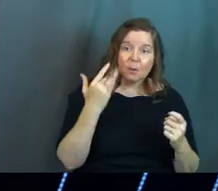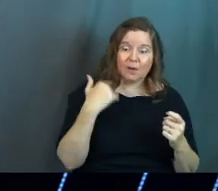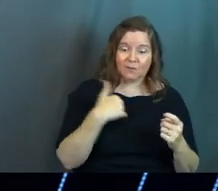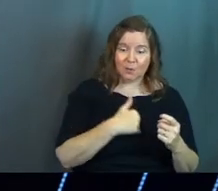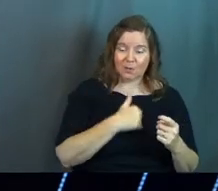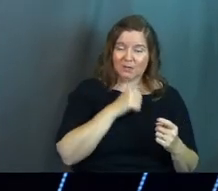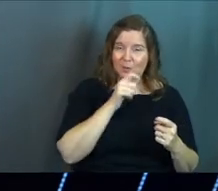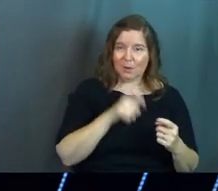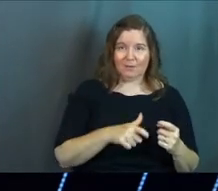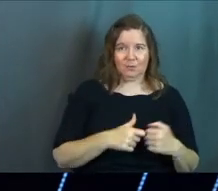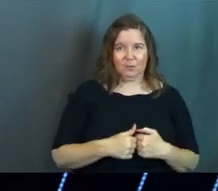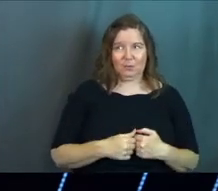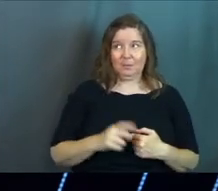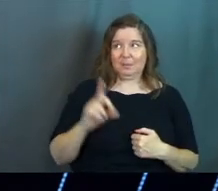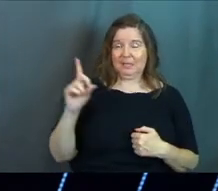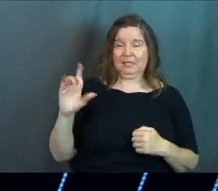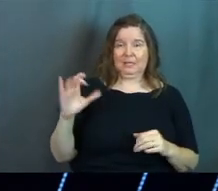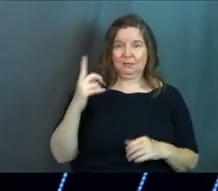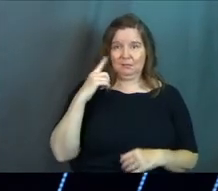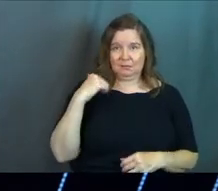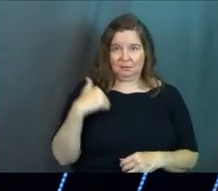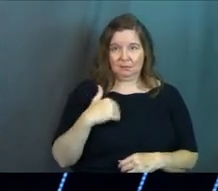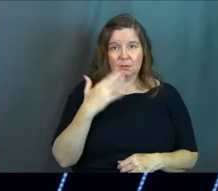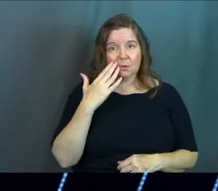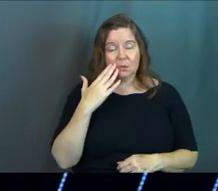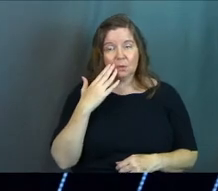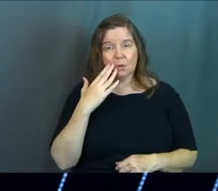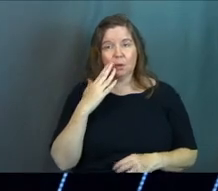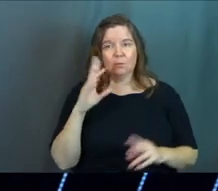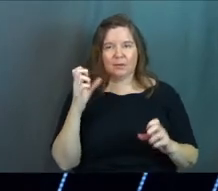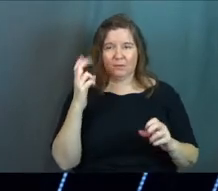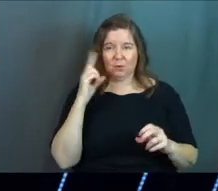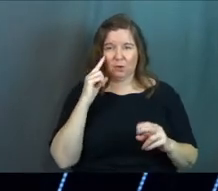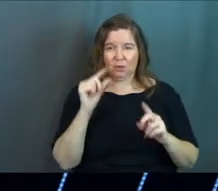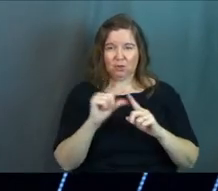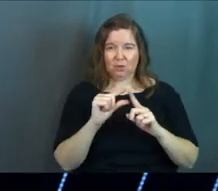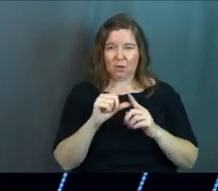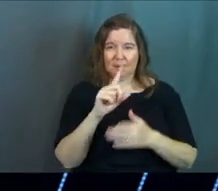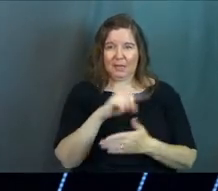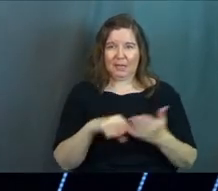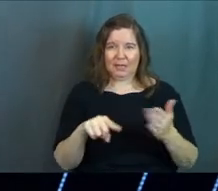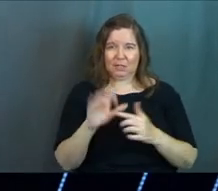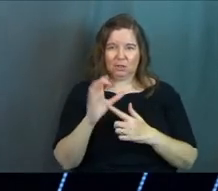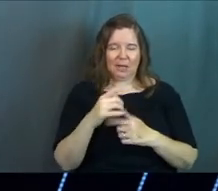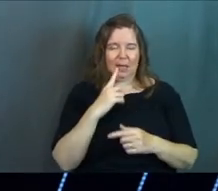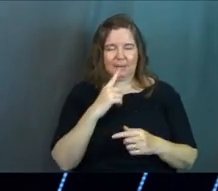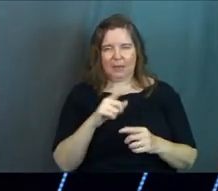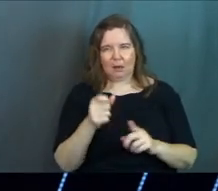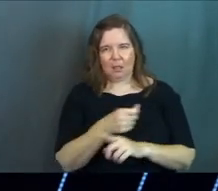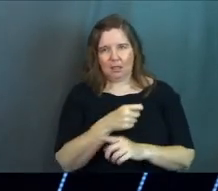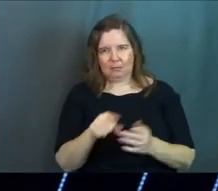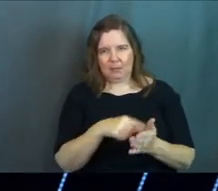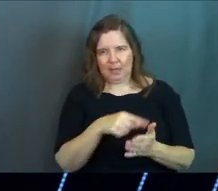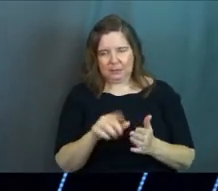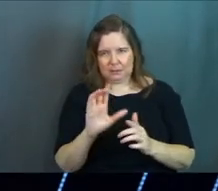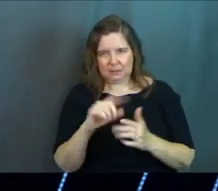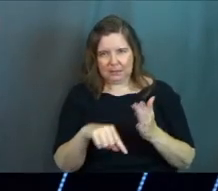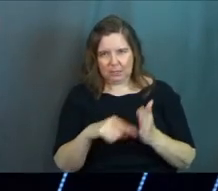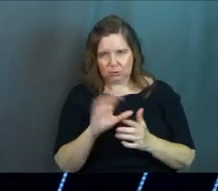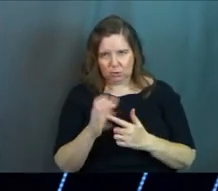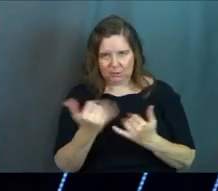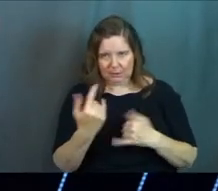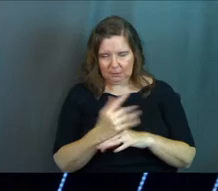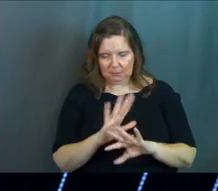that we don't have to. You know, cancel culture. I'm not going to come and bash cancel culture